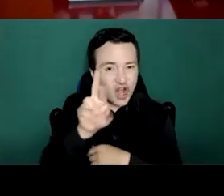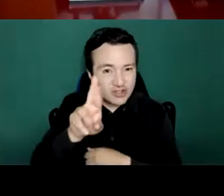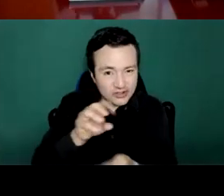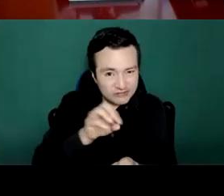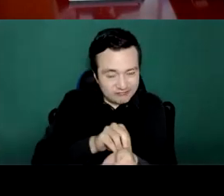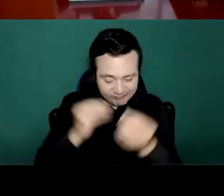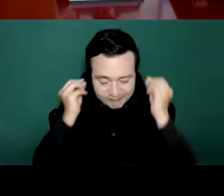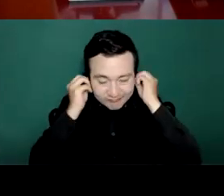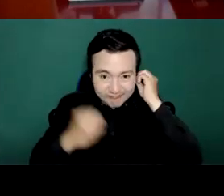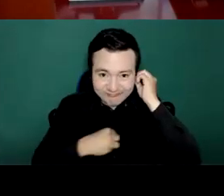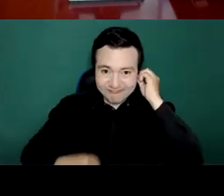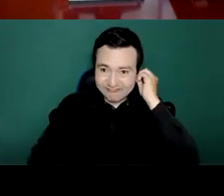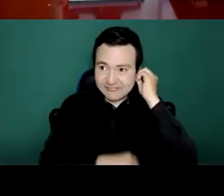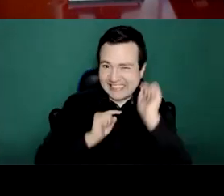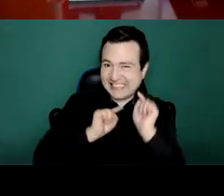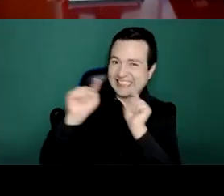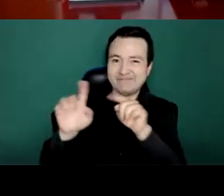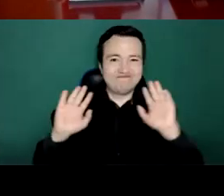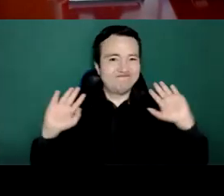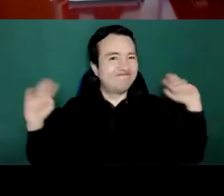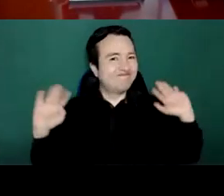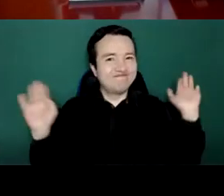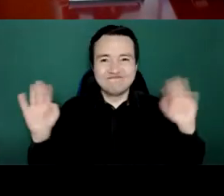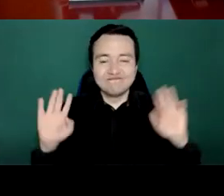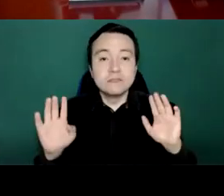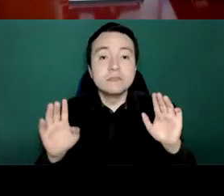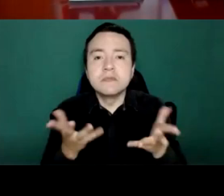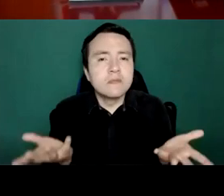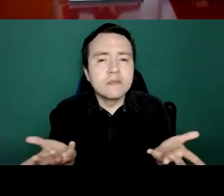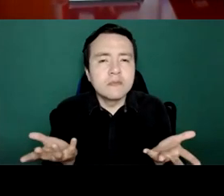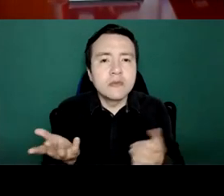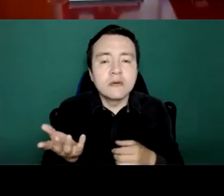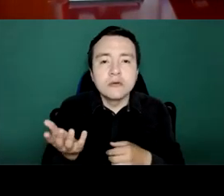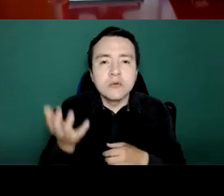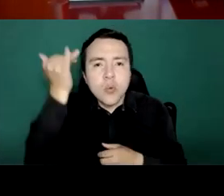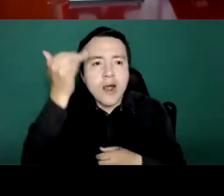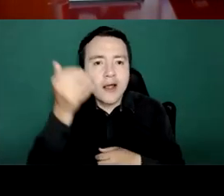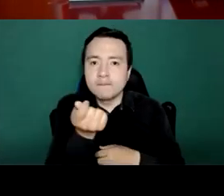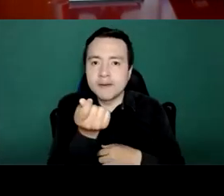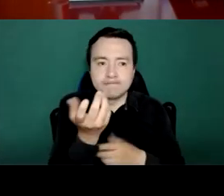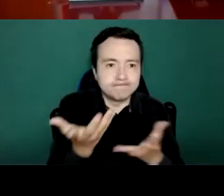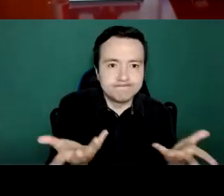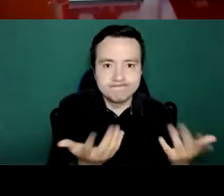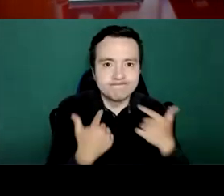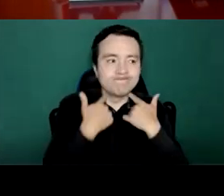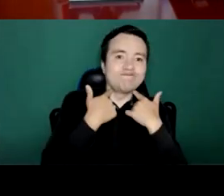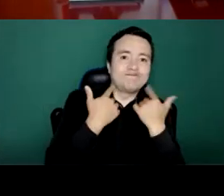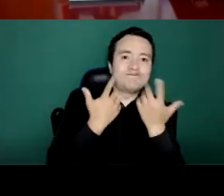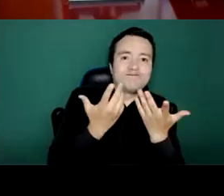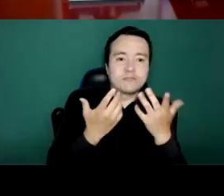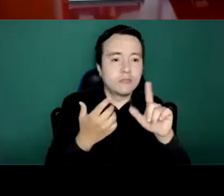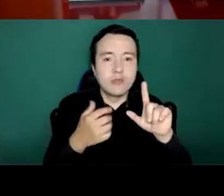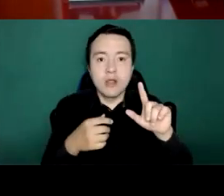And these are the vulnerable populations we have to reach. So this chart, and I have four minutes left,